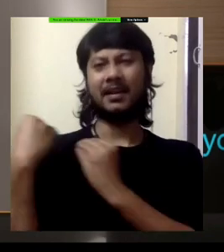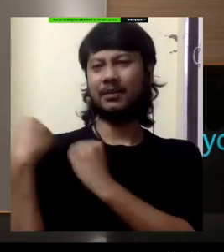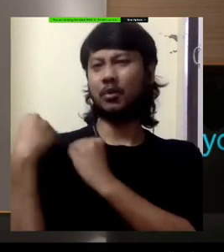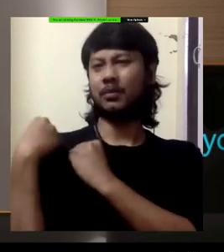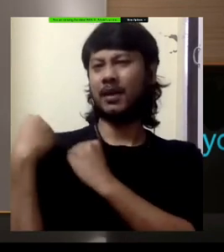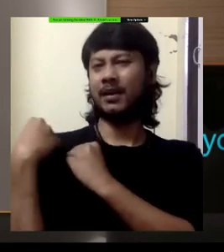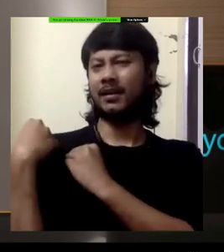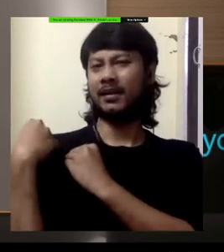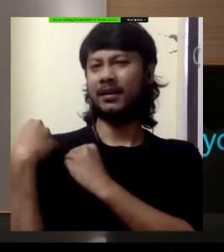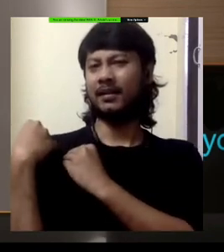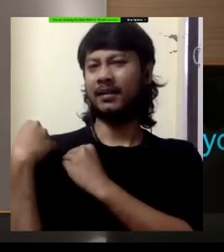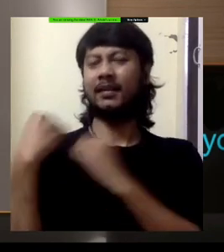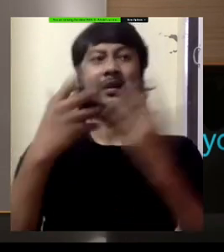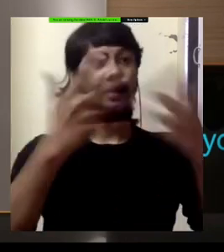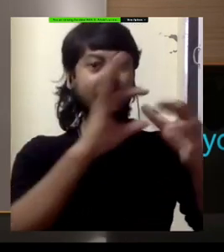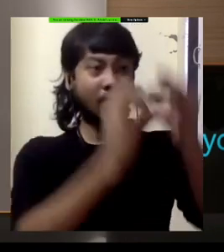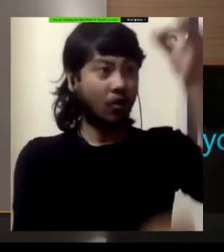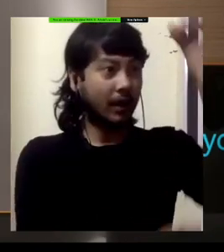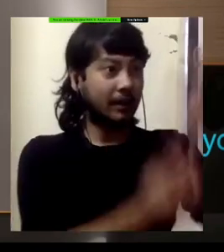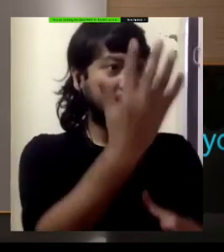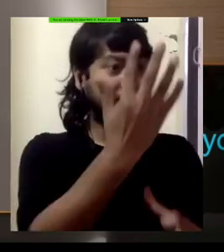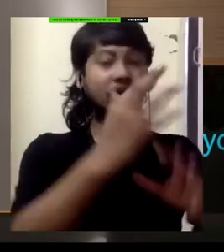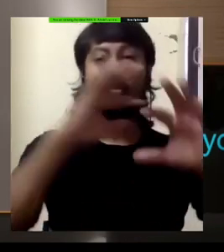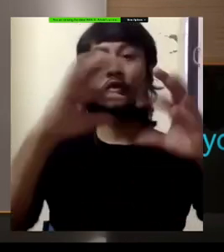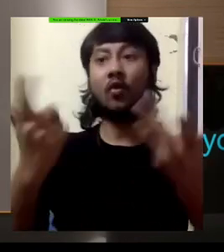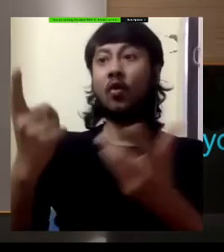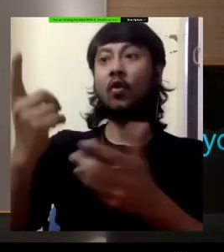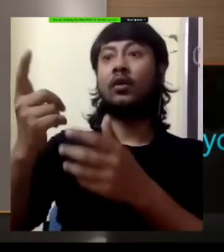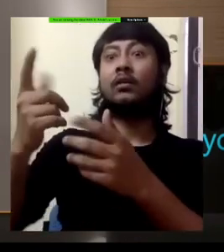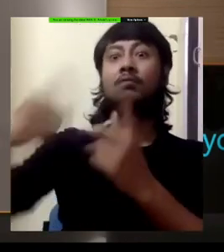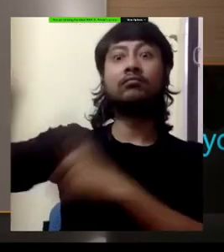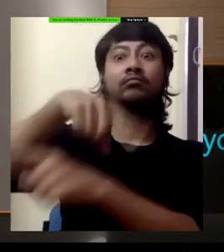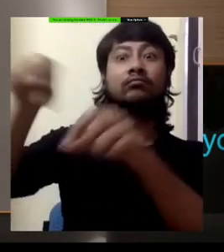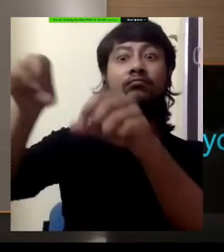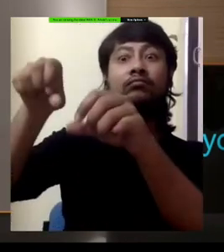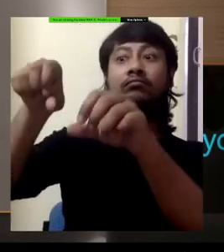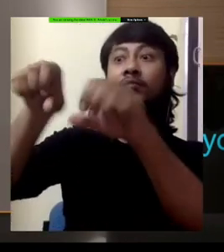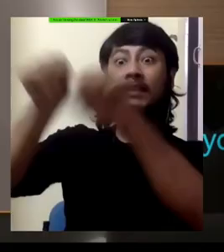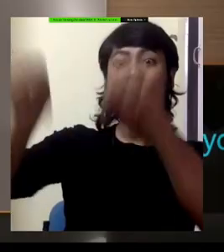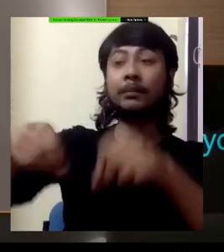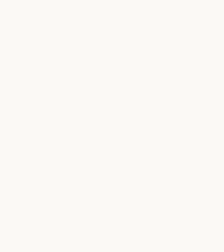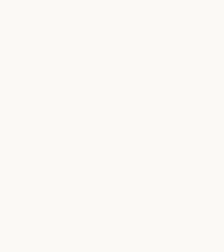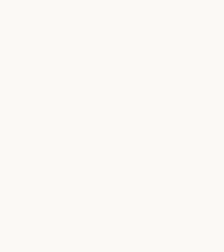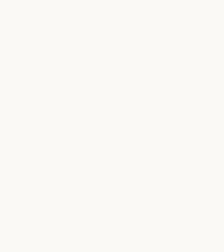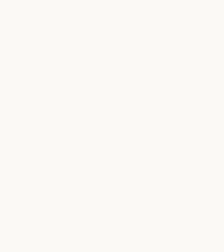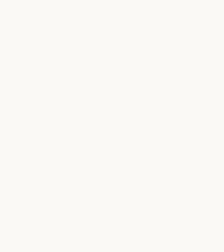to meet the challenge and the gap that has already been referred to. Good day.